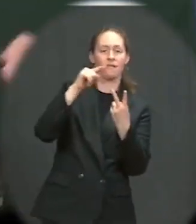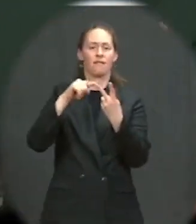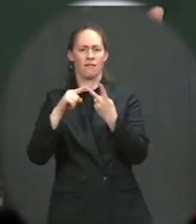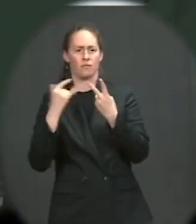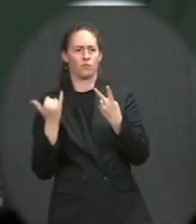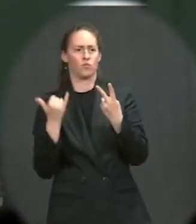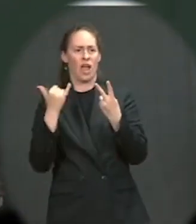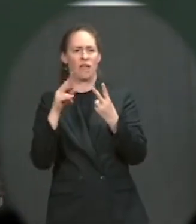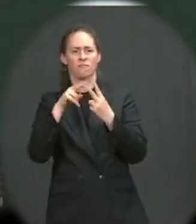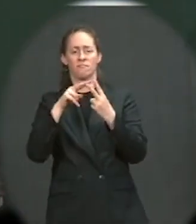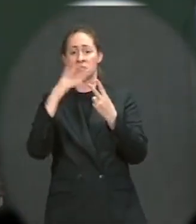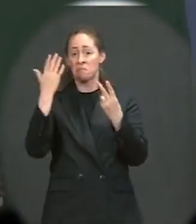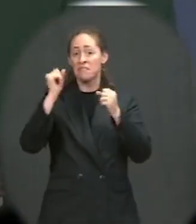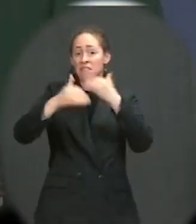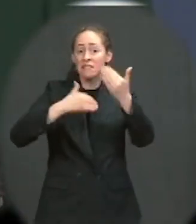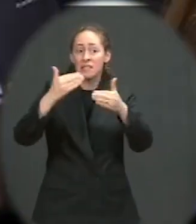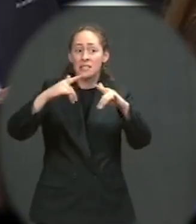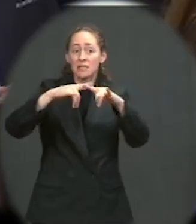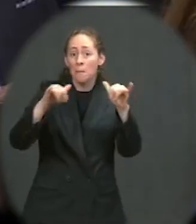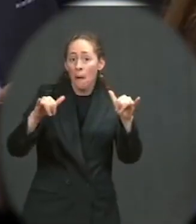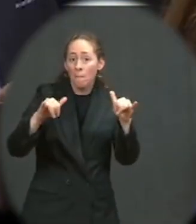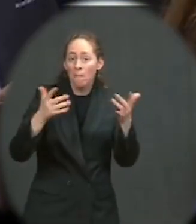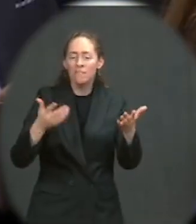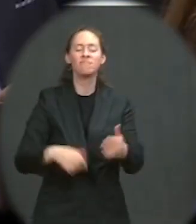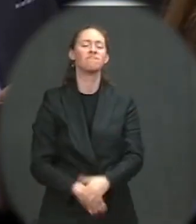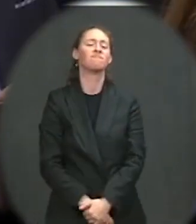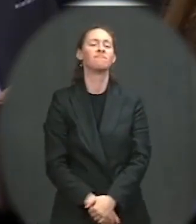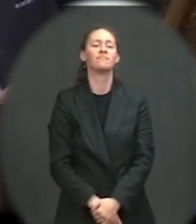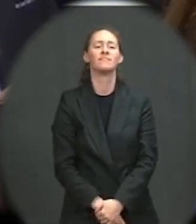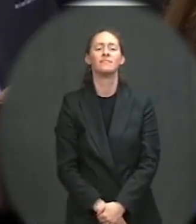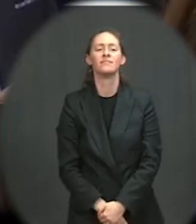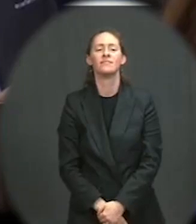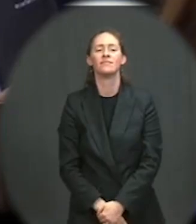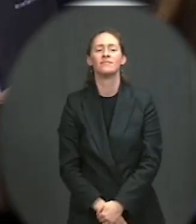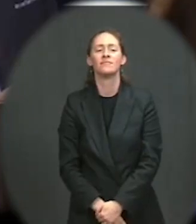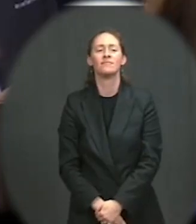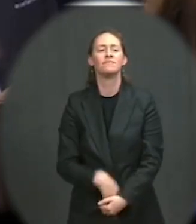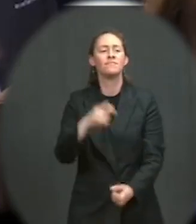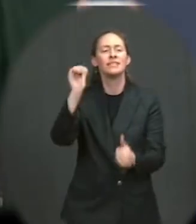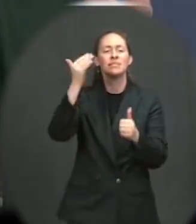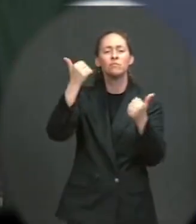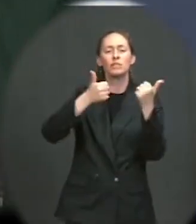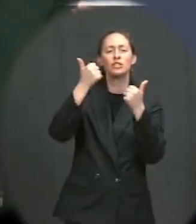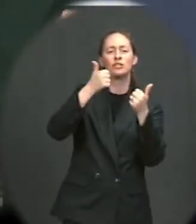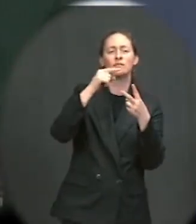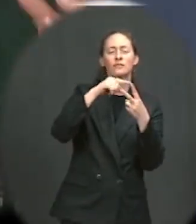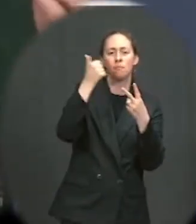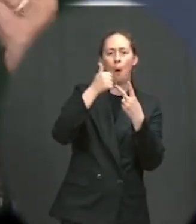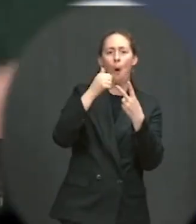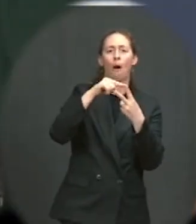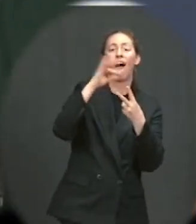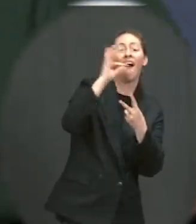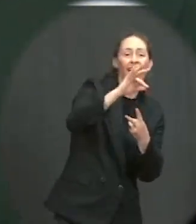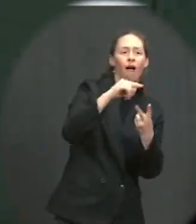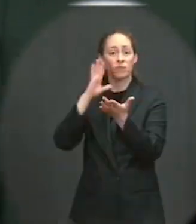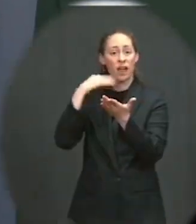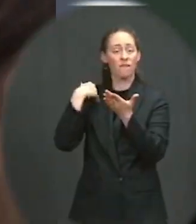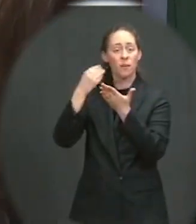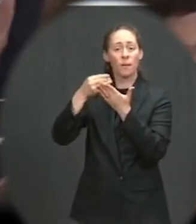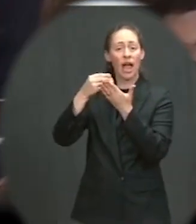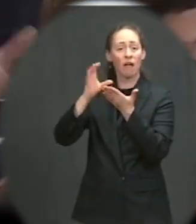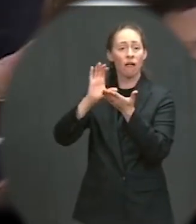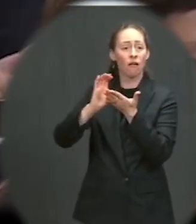at one time in one day. Which track is moving more smoothly right now? They're both moving at a rapid pace.